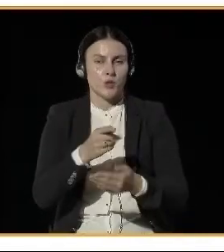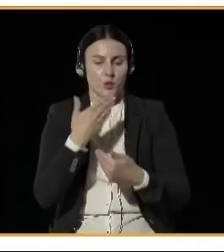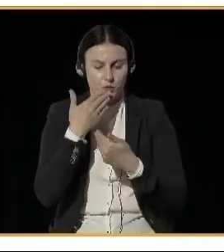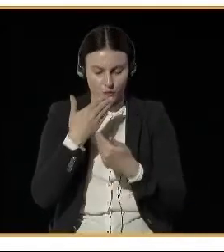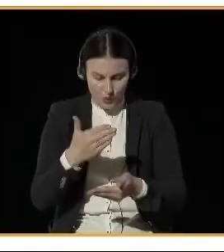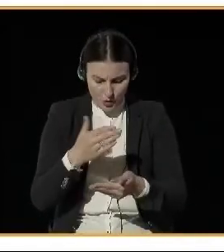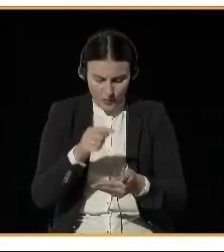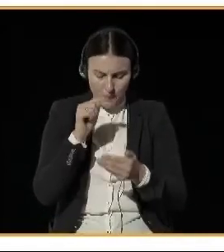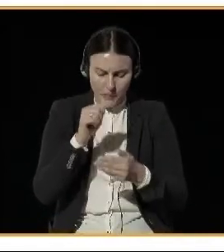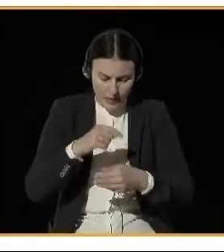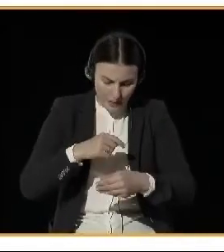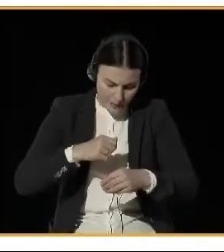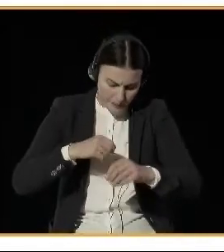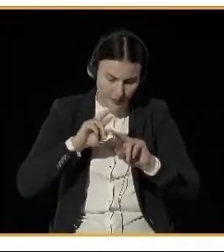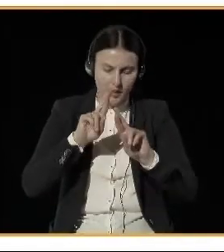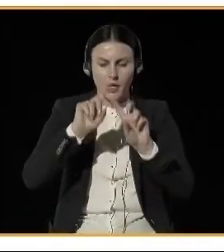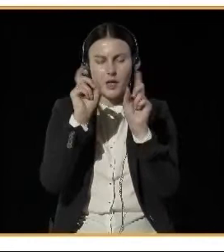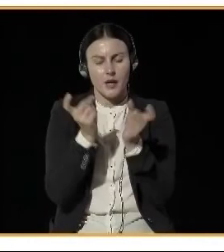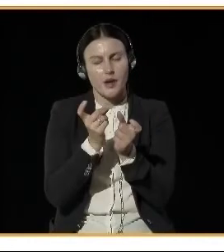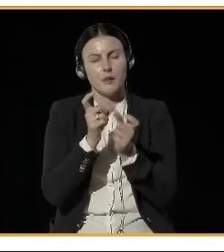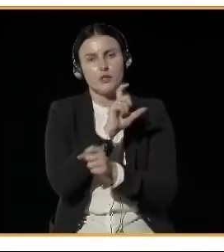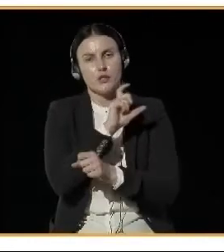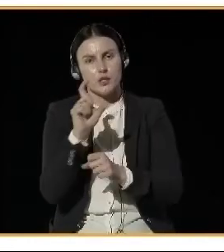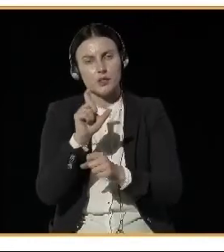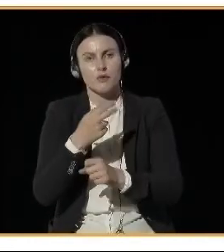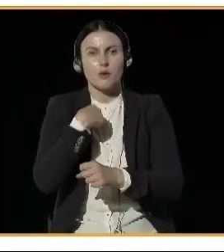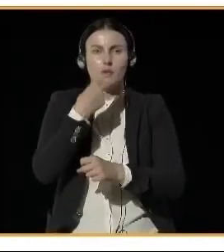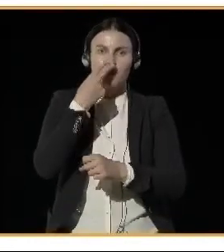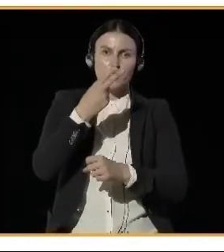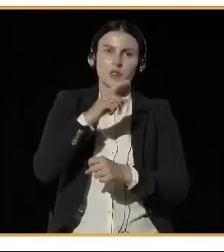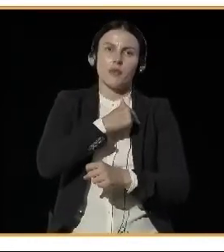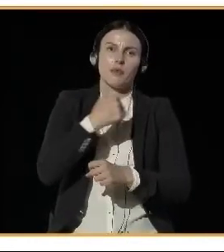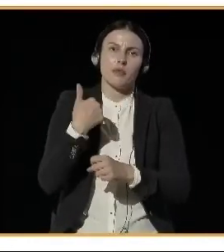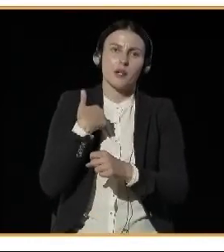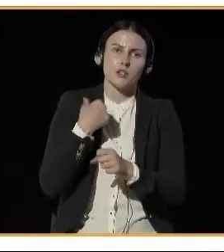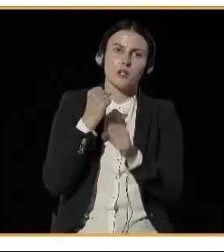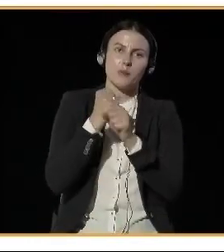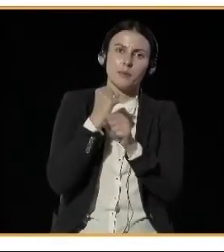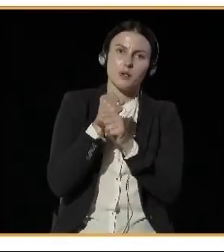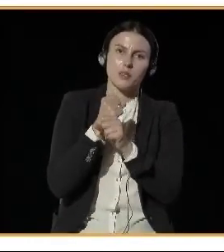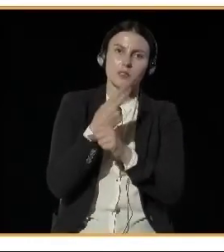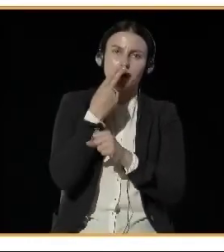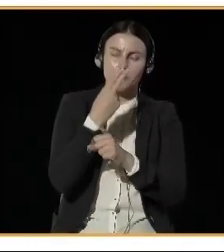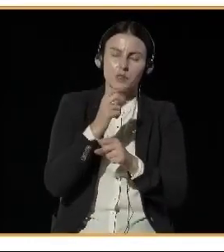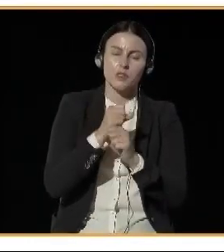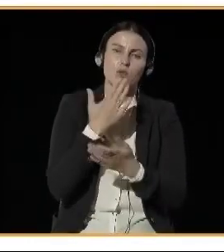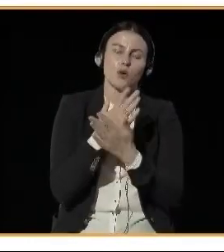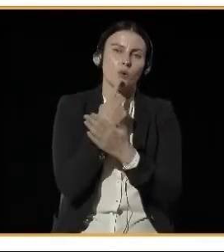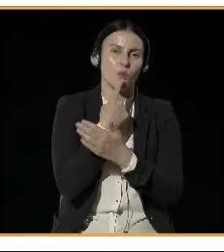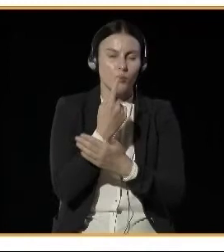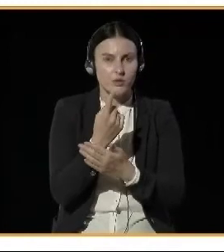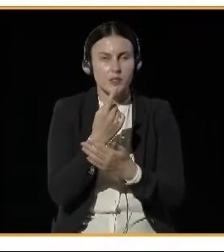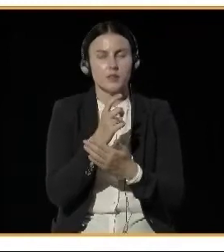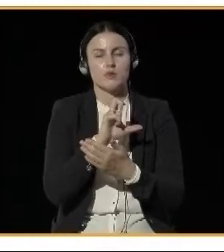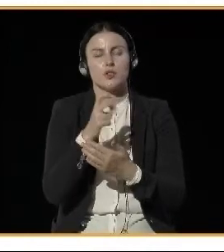if it's the milestone, we have to